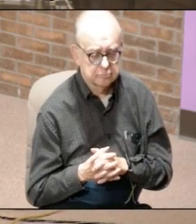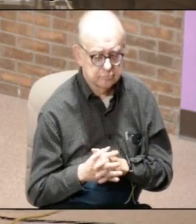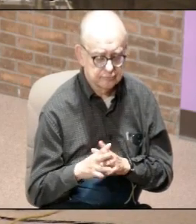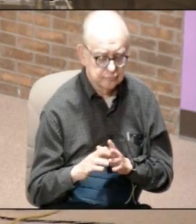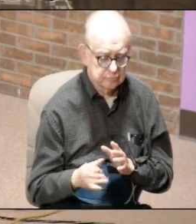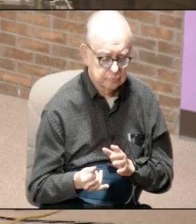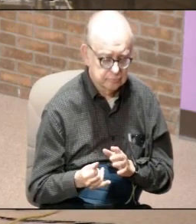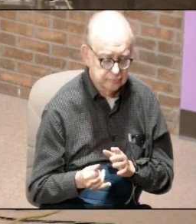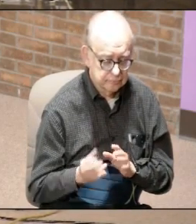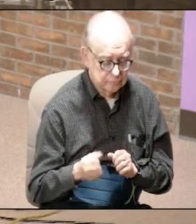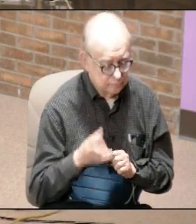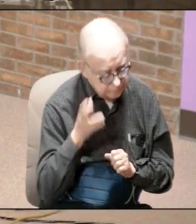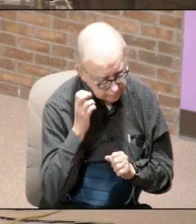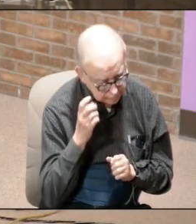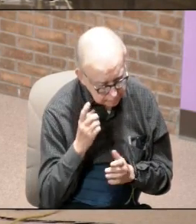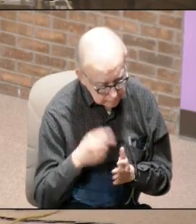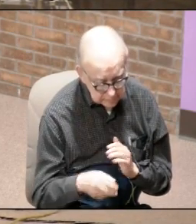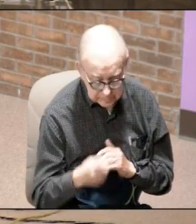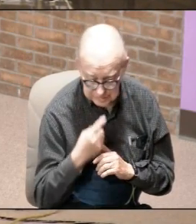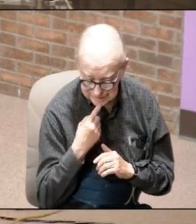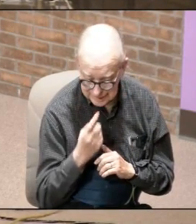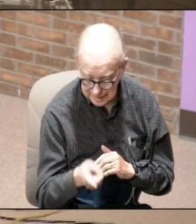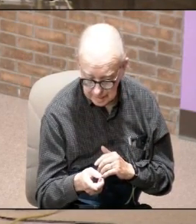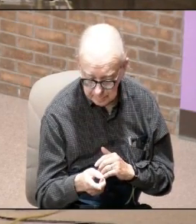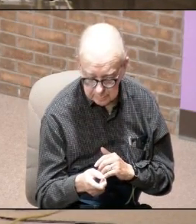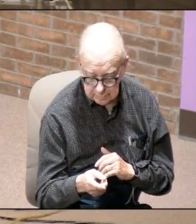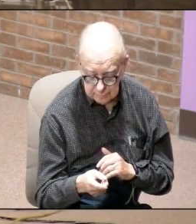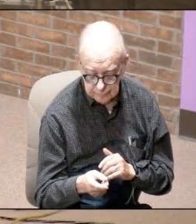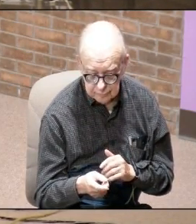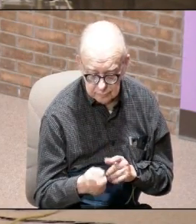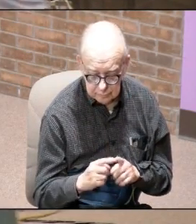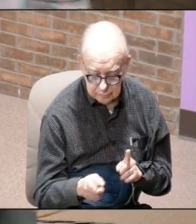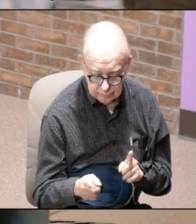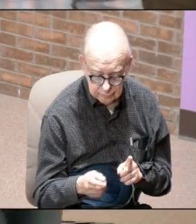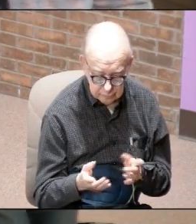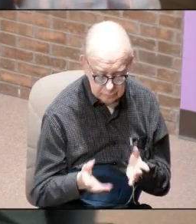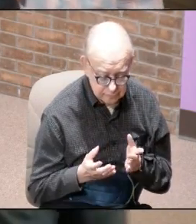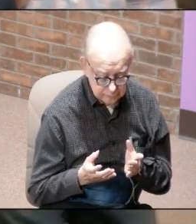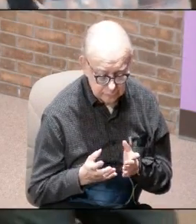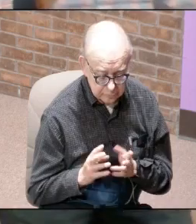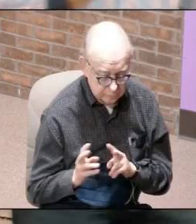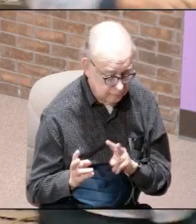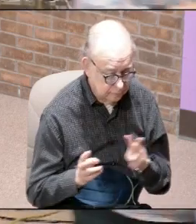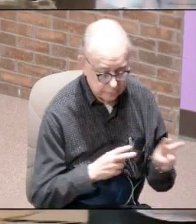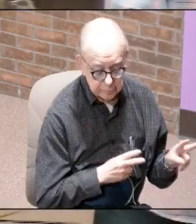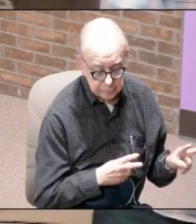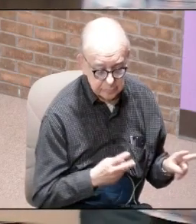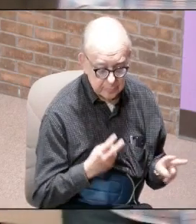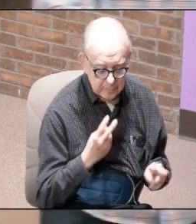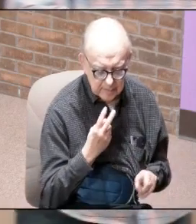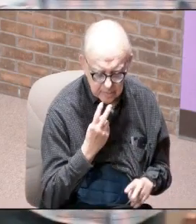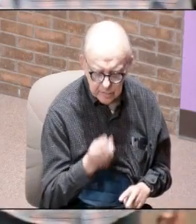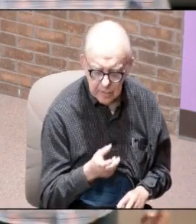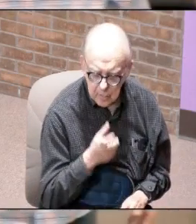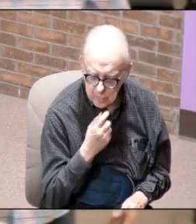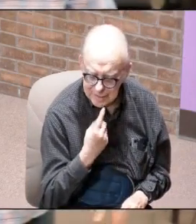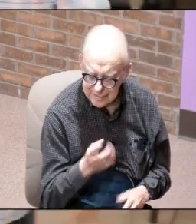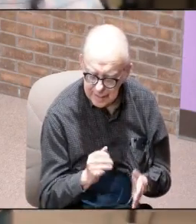john could hear what was being said but he wanted to turn around to see who was saying it